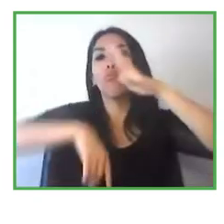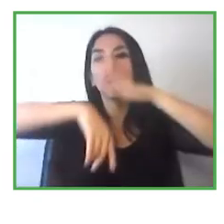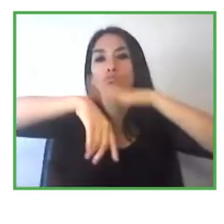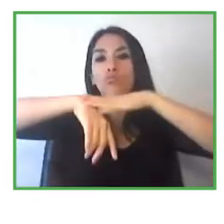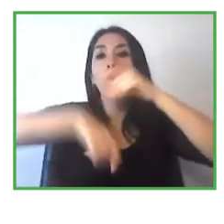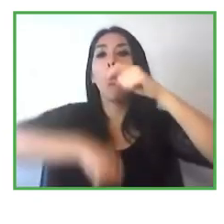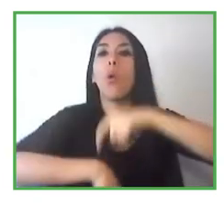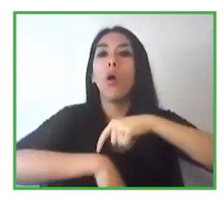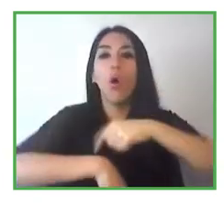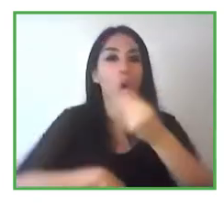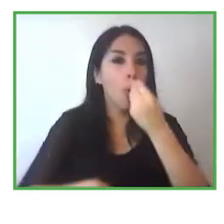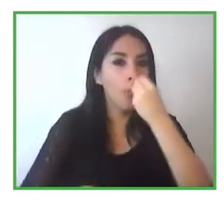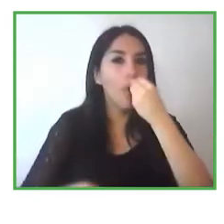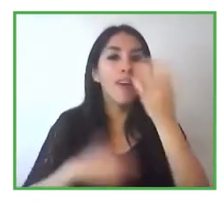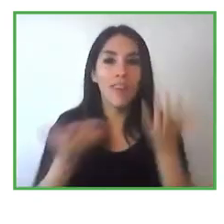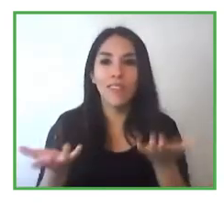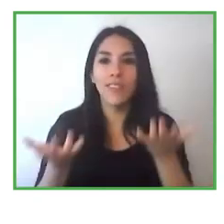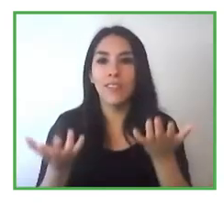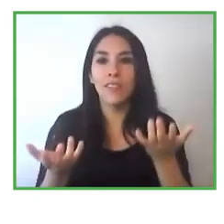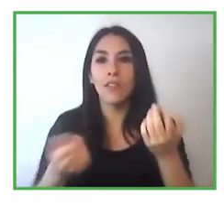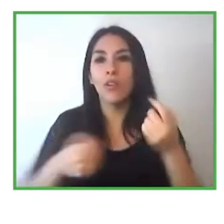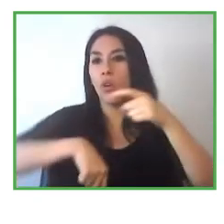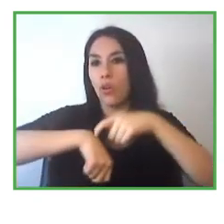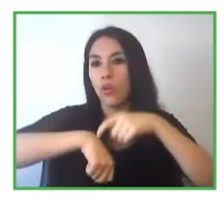workplaces and